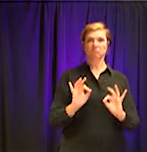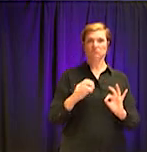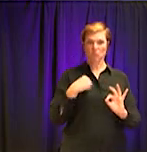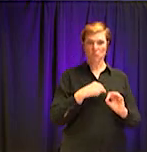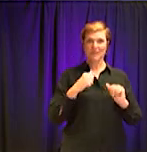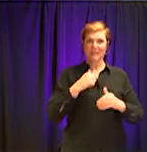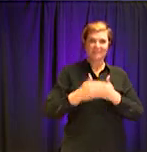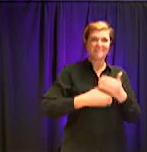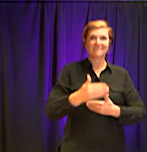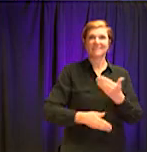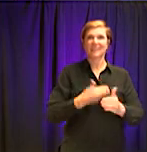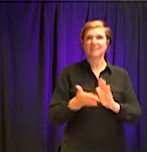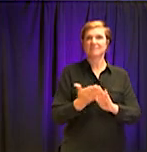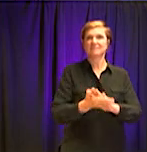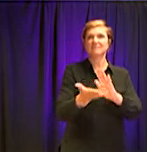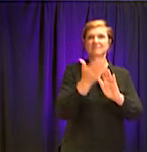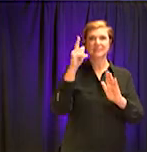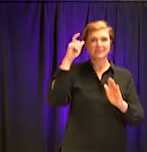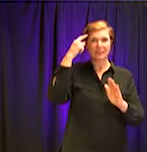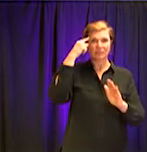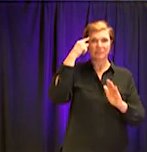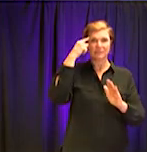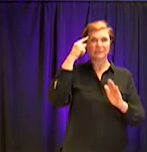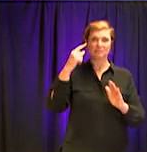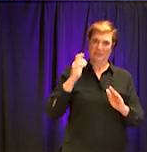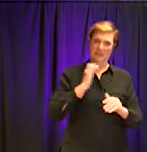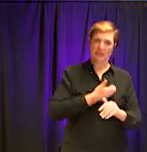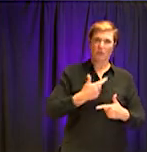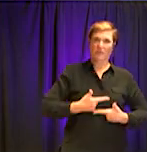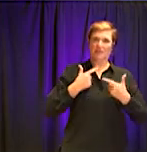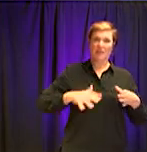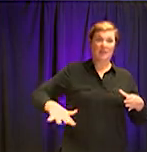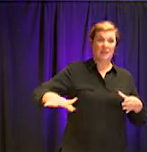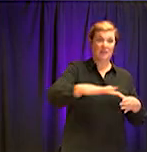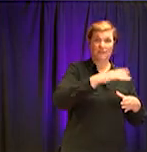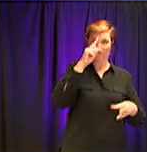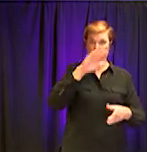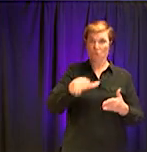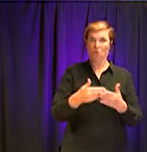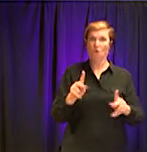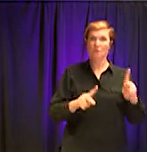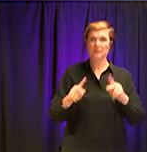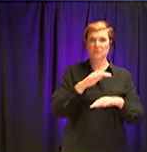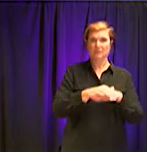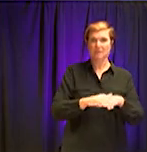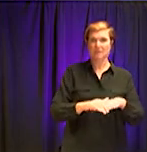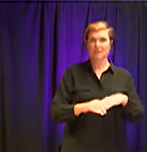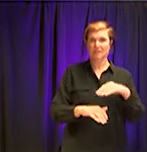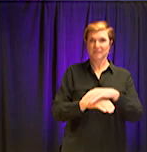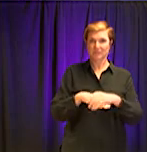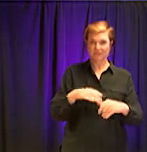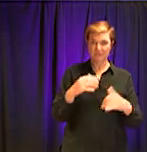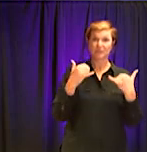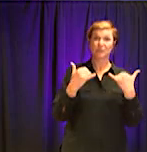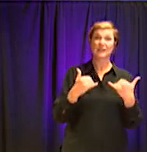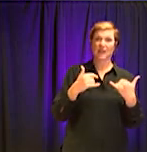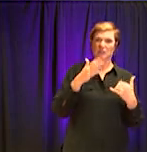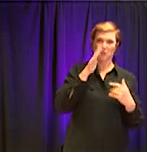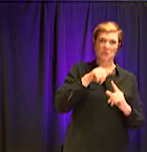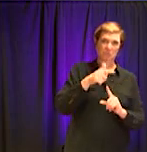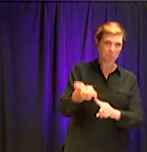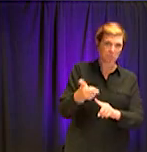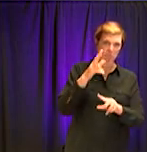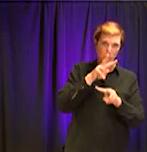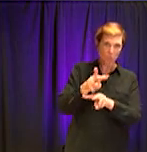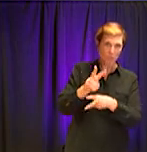secure a high quality of life for our citizens. So please take note and take time